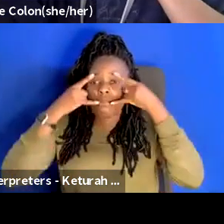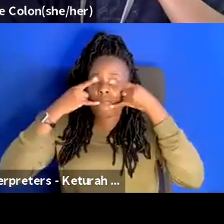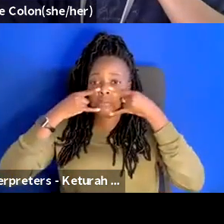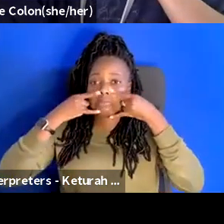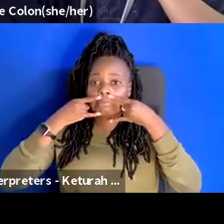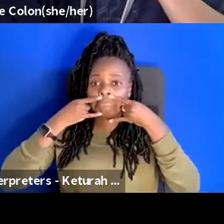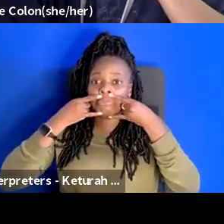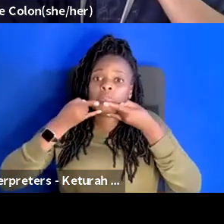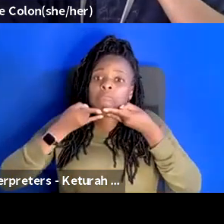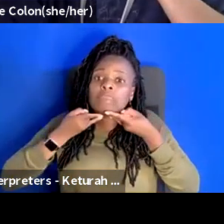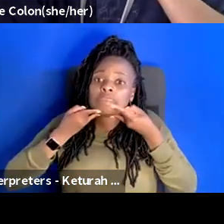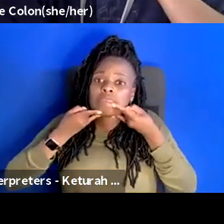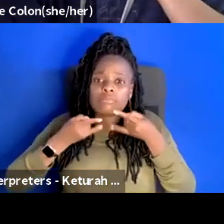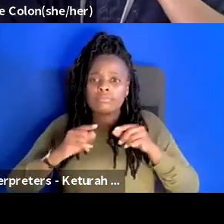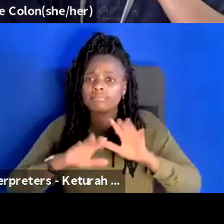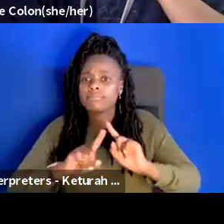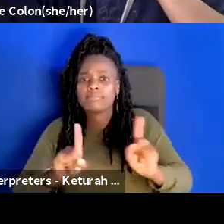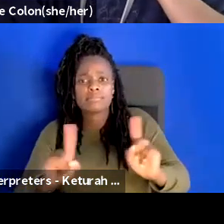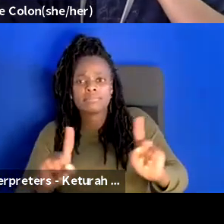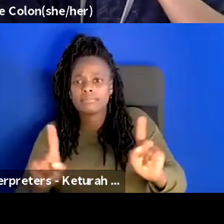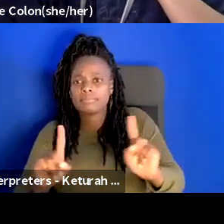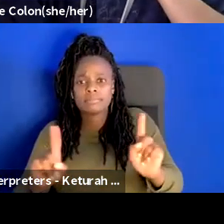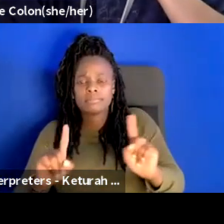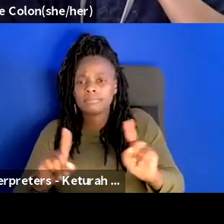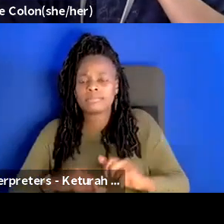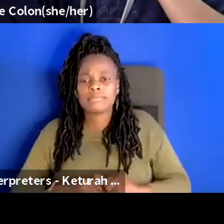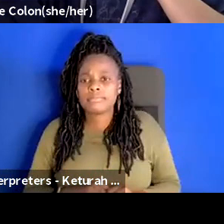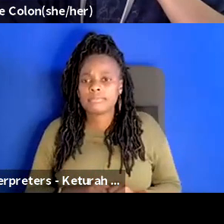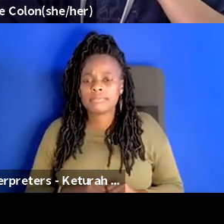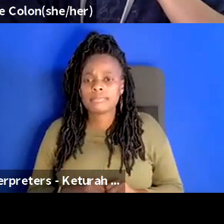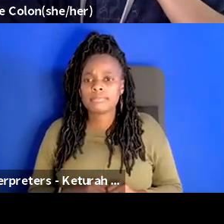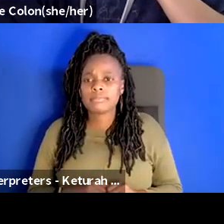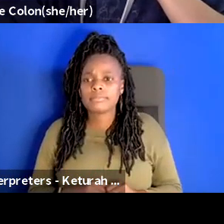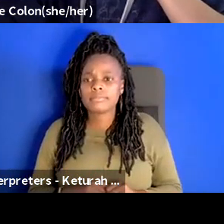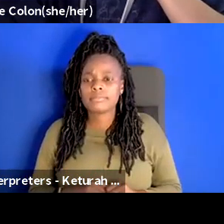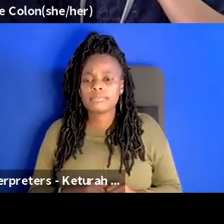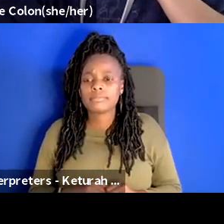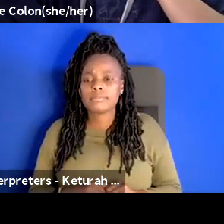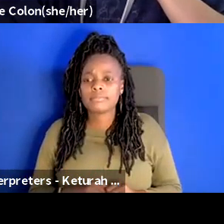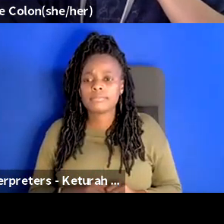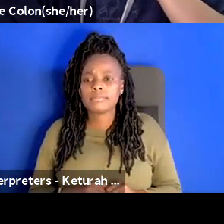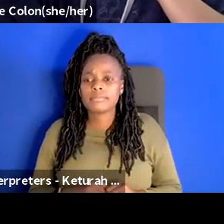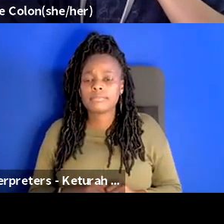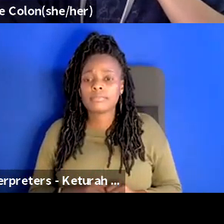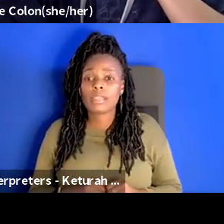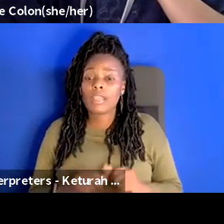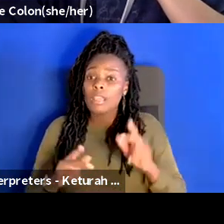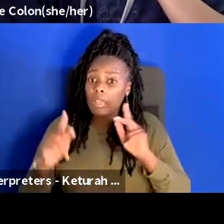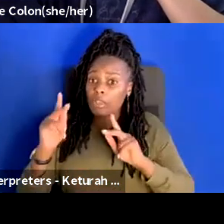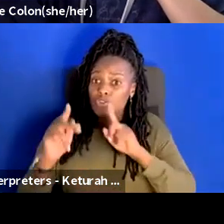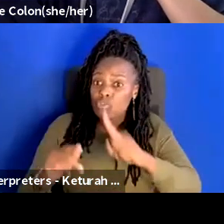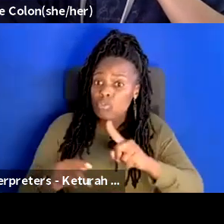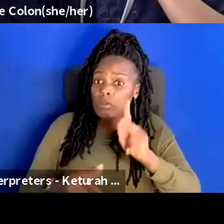chin um and i think even though people are getting vaccinated